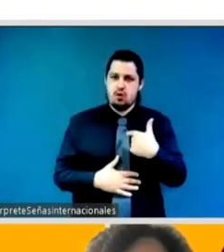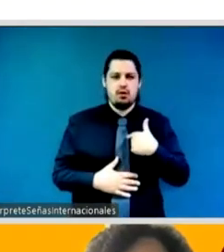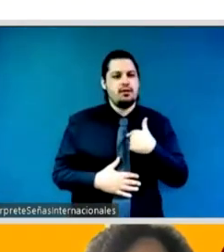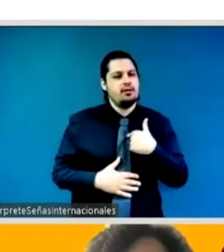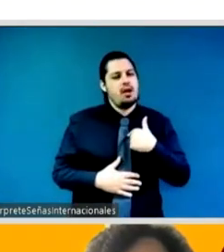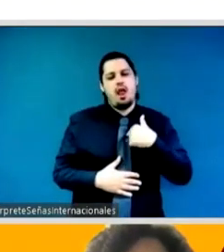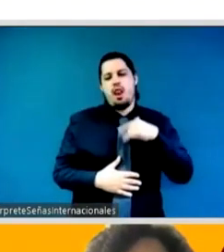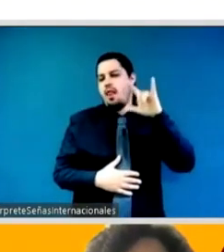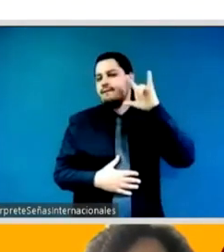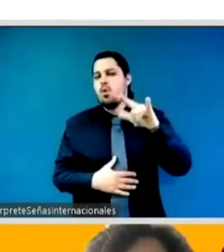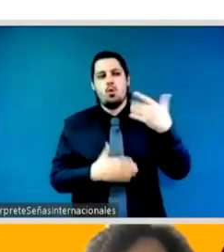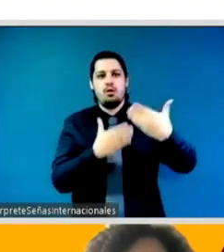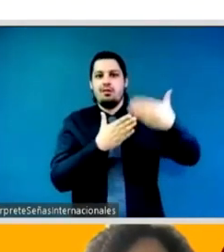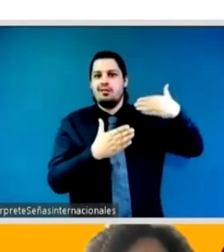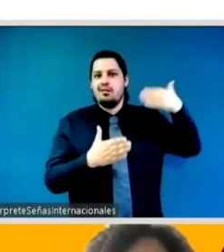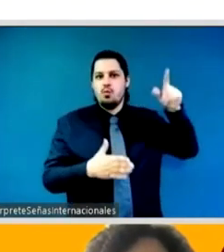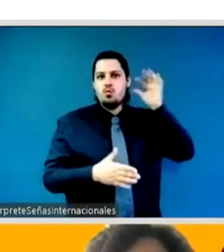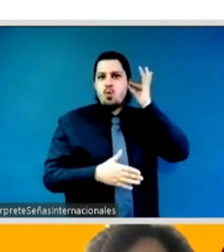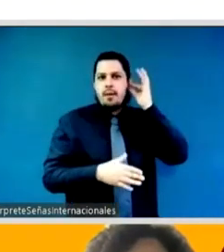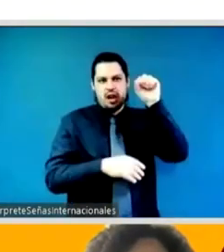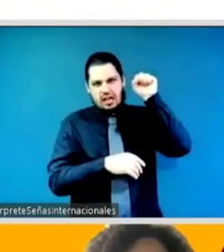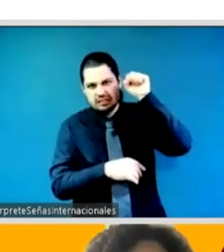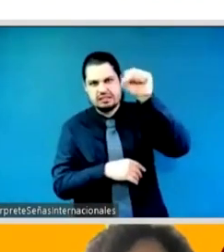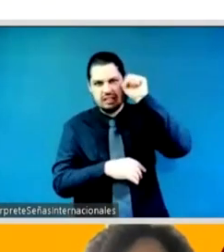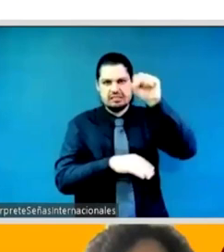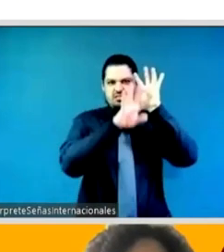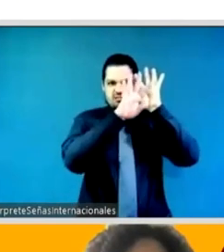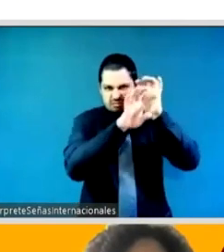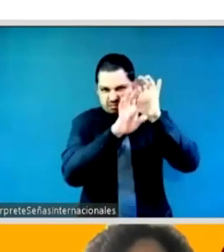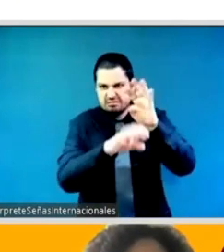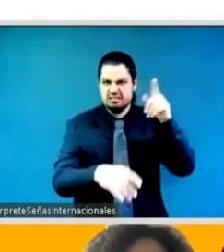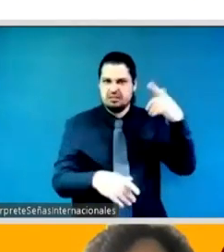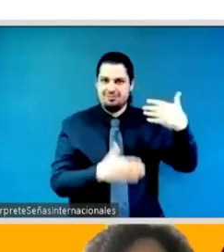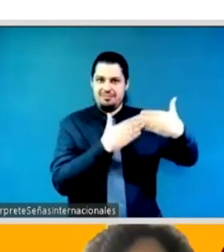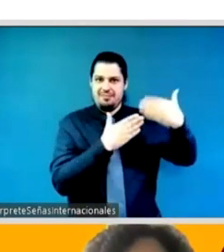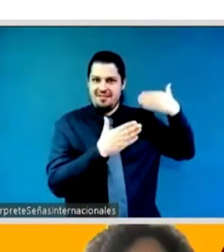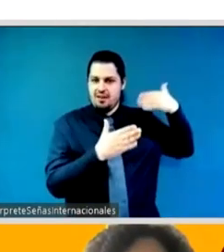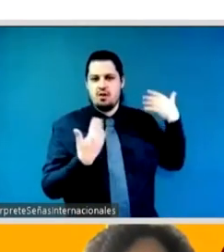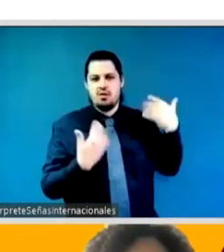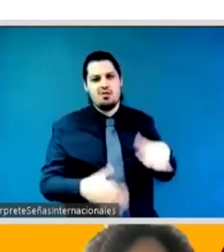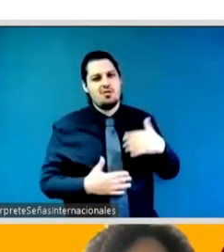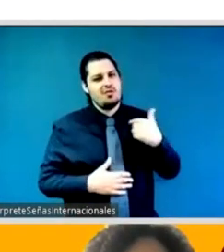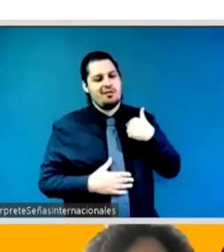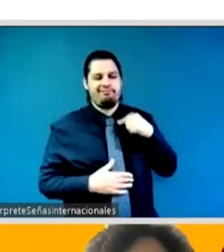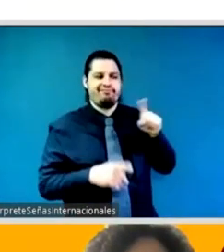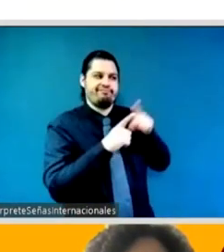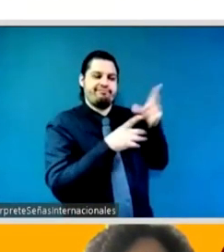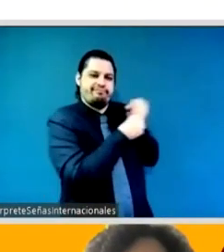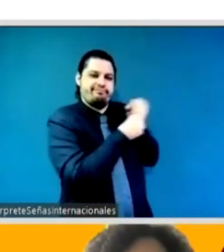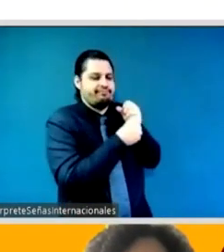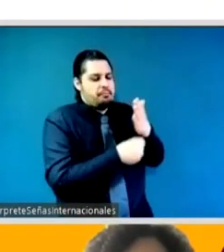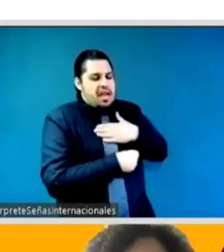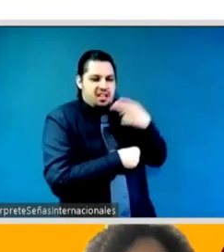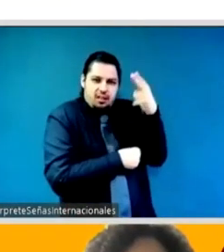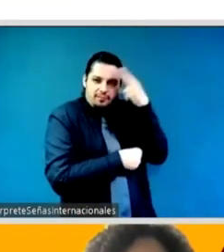do the intergenerational coaching that has just been referenced but it should be very clear that we grew up in a different world